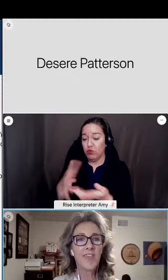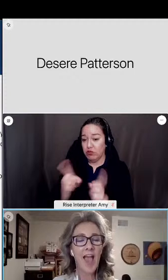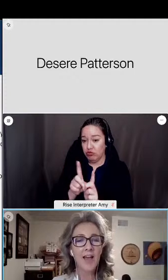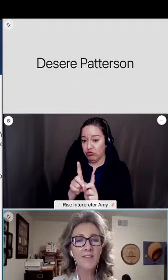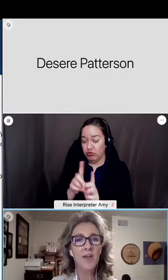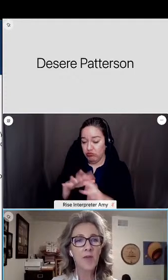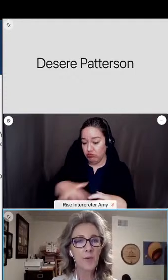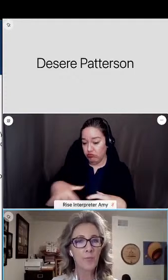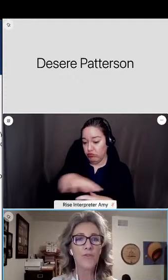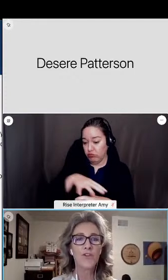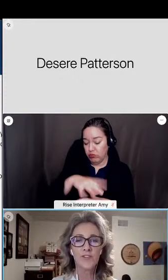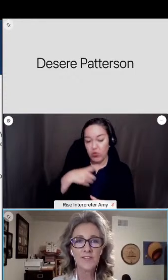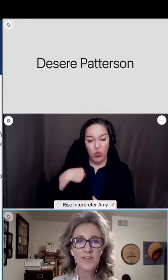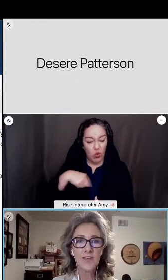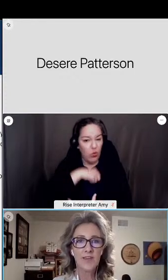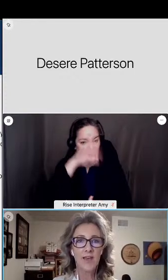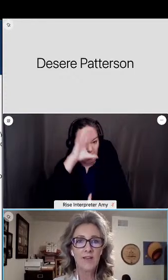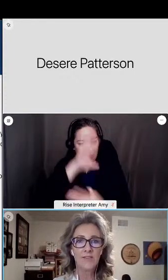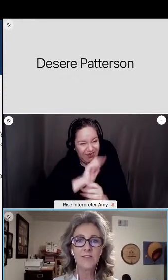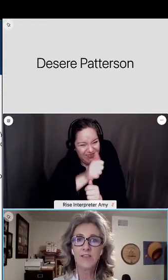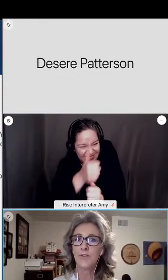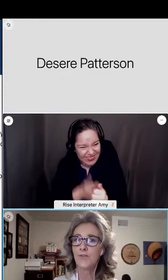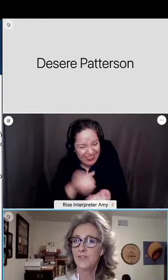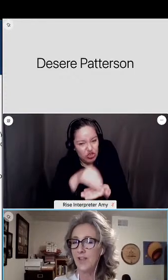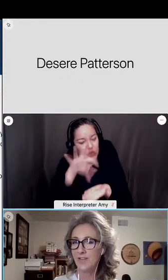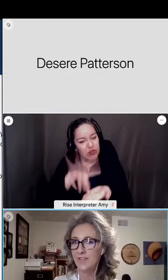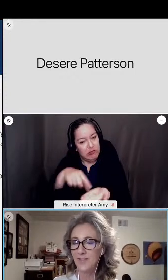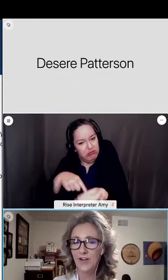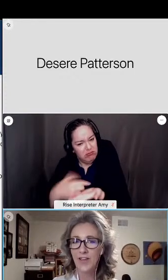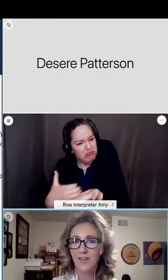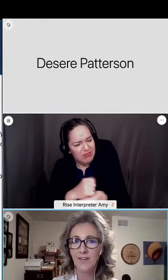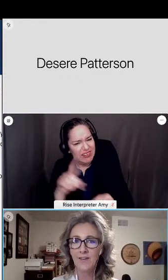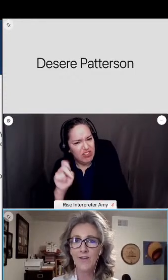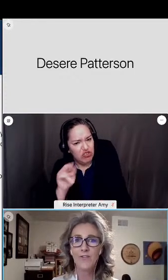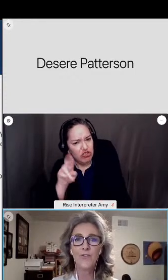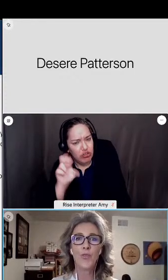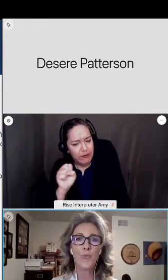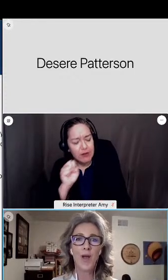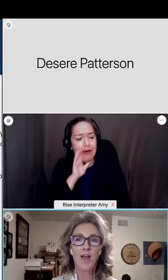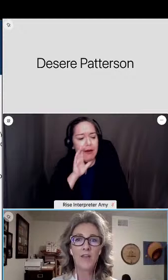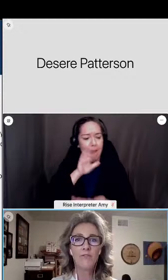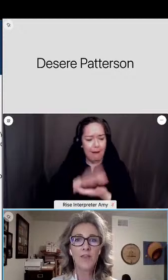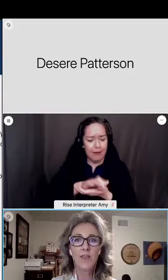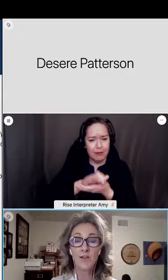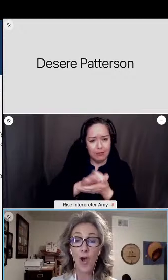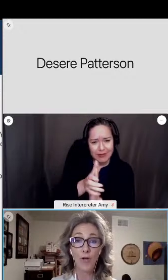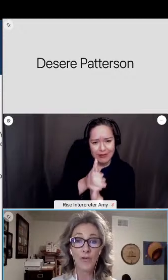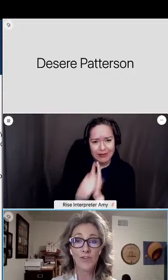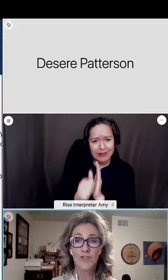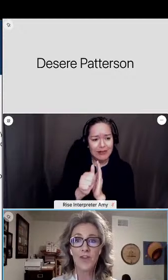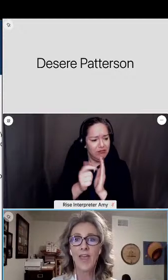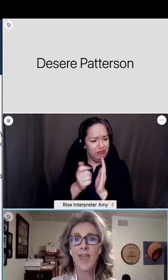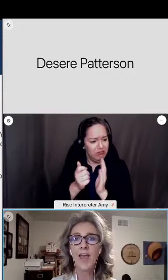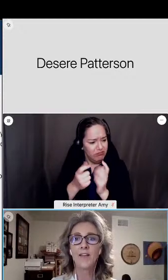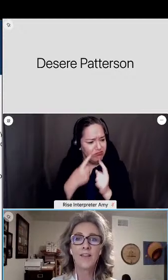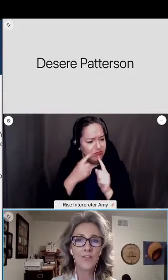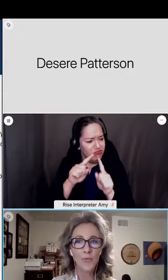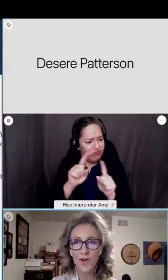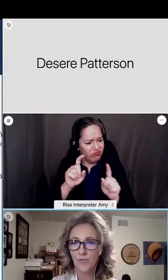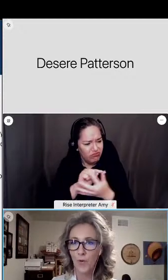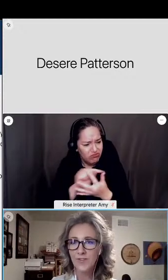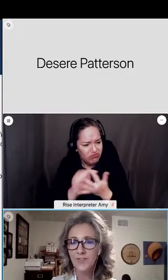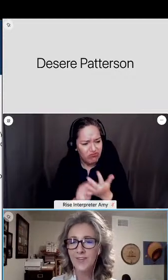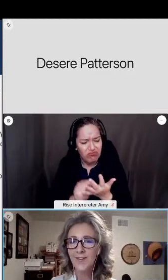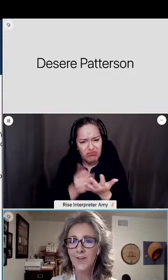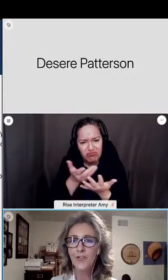deserves the academic proficiency and skills necessary to thrive in college and